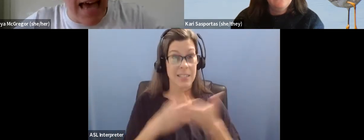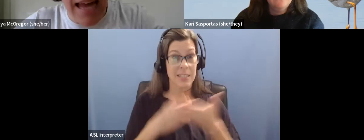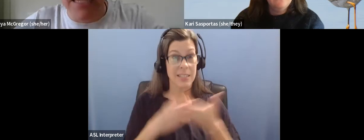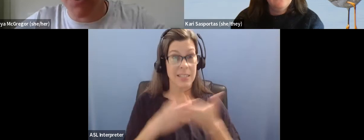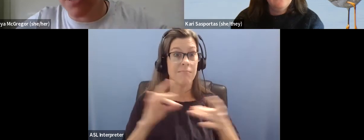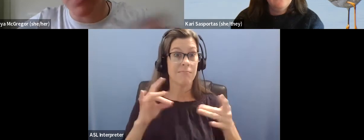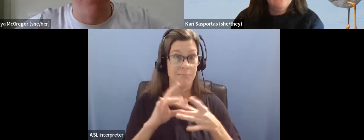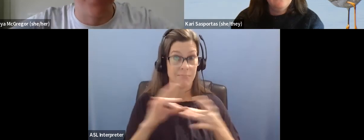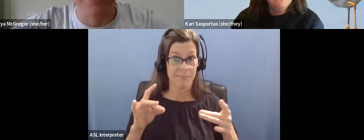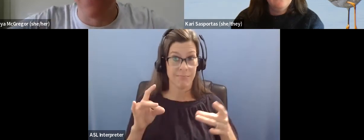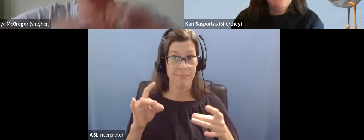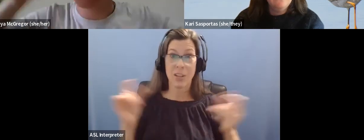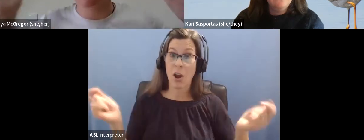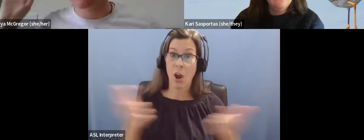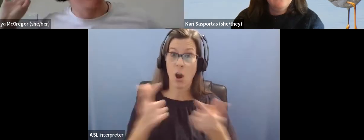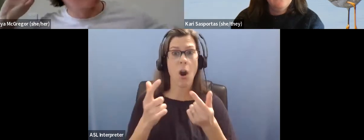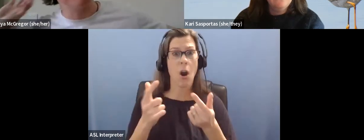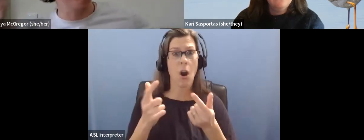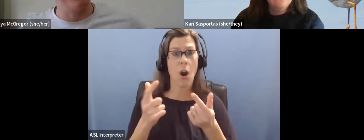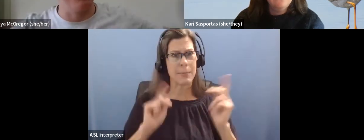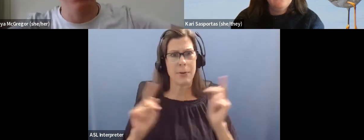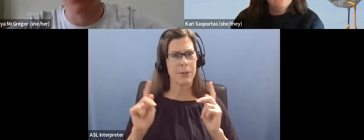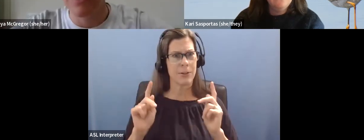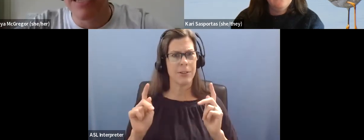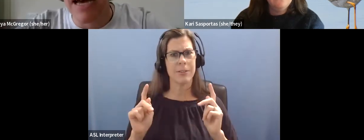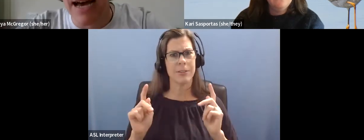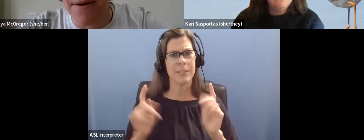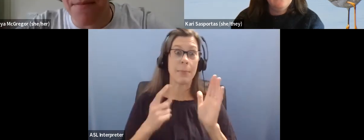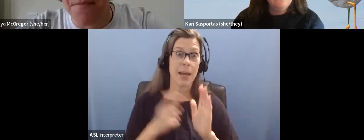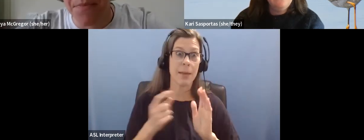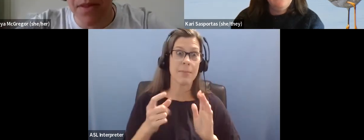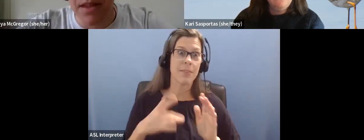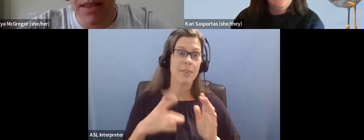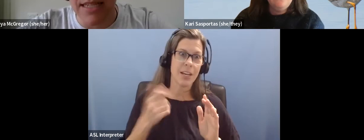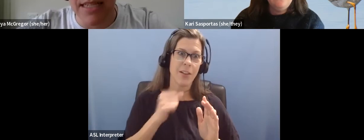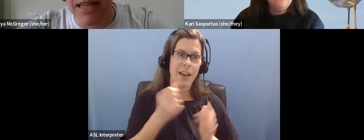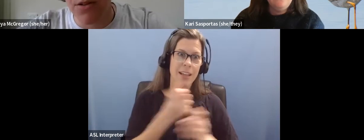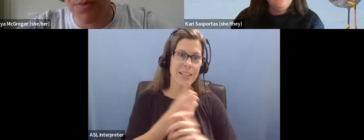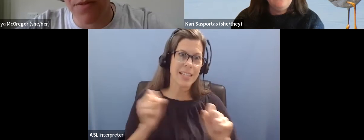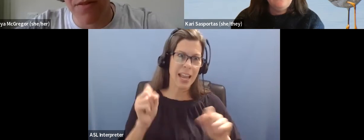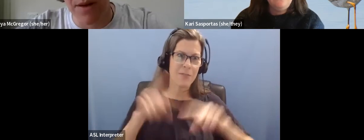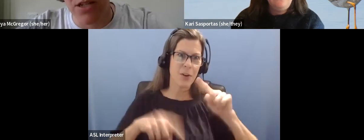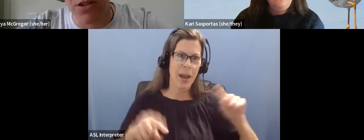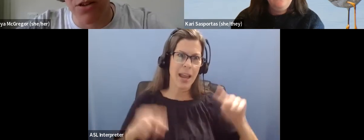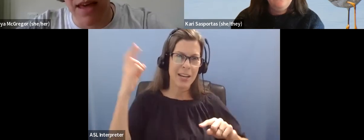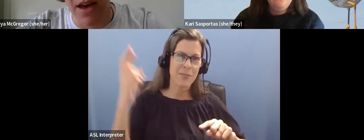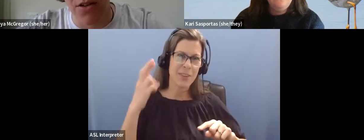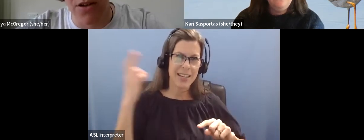has had experiences where they felt unsafe for all different kinds of reasons. So, um, there's a little bit of information too there